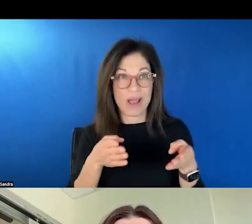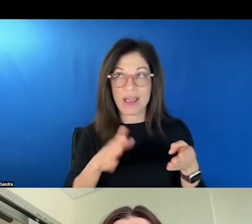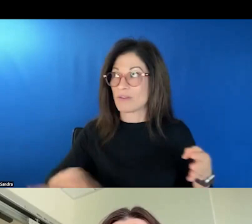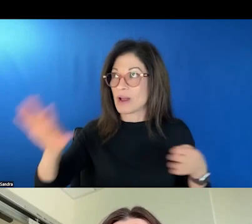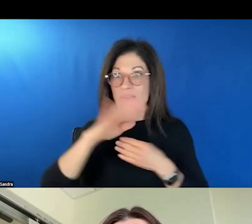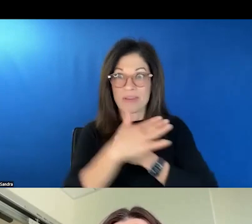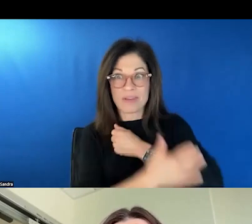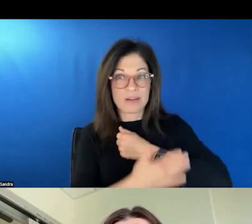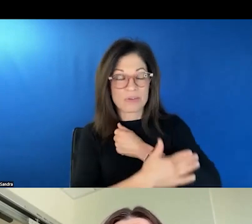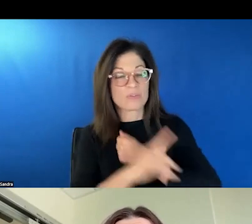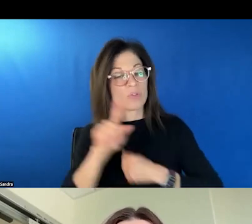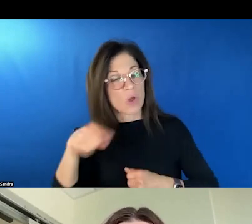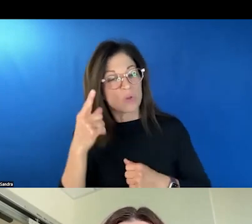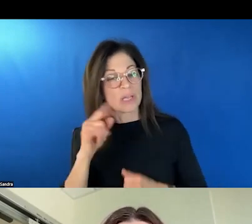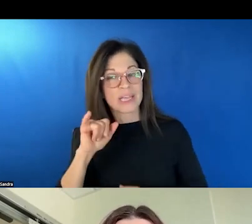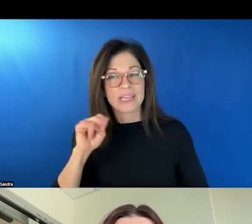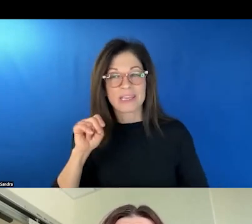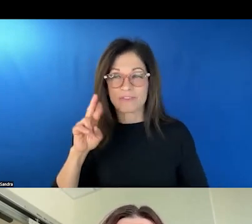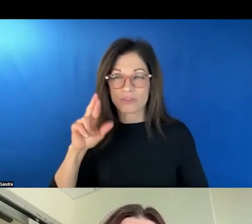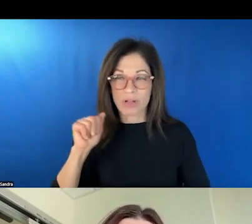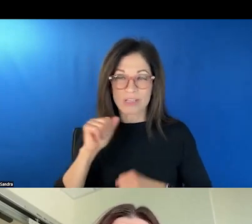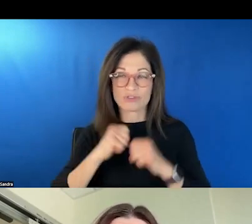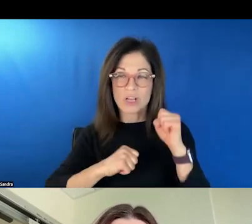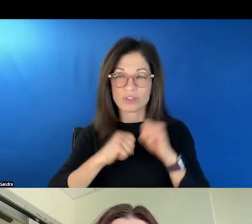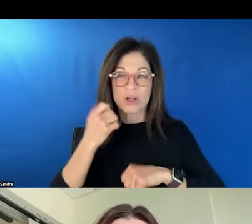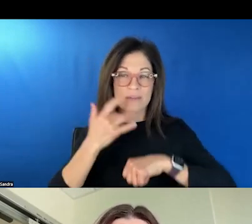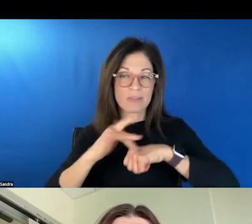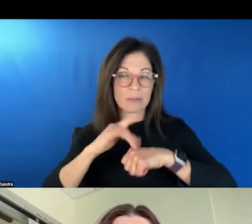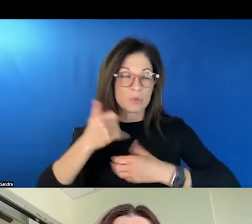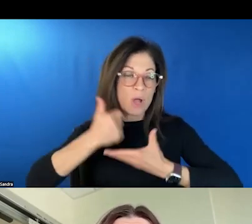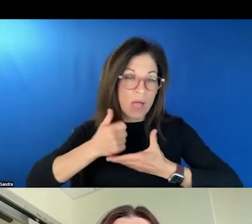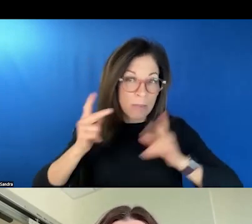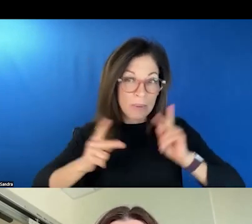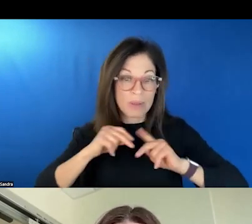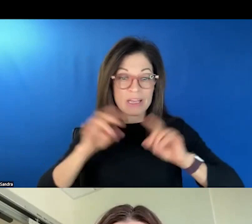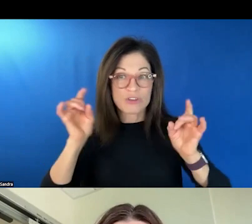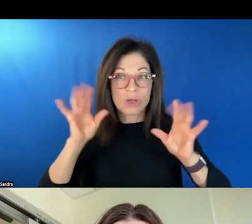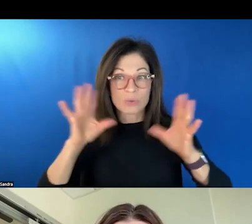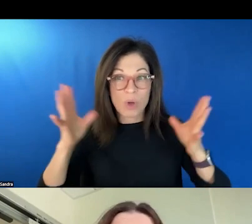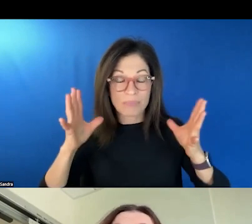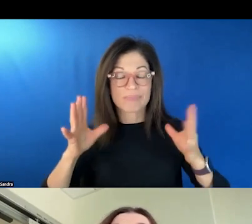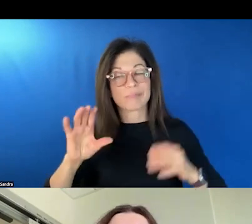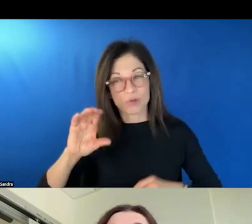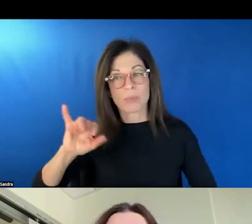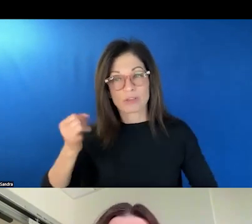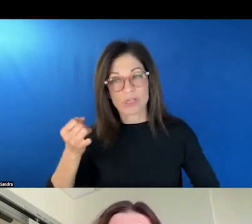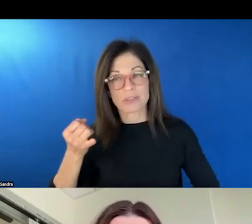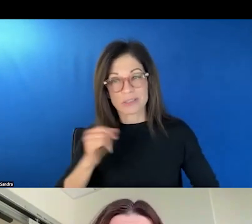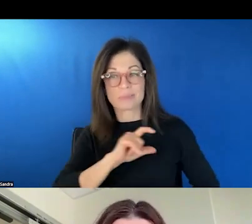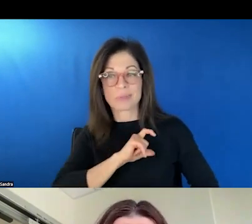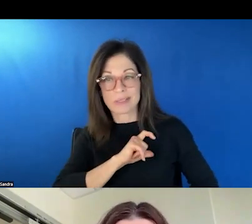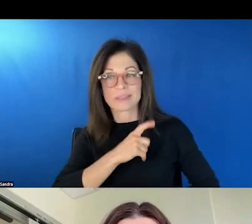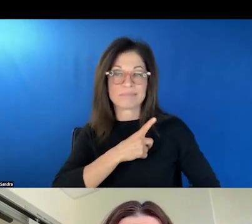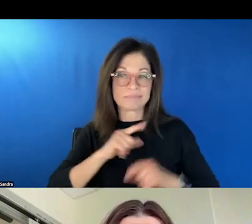And so the only infrastructure that's available to help people in crisis was the criminal justice system, which was very